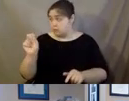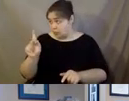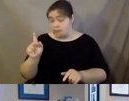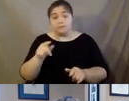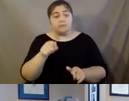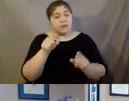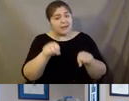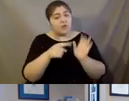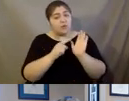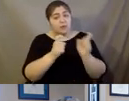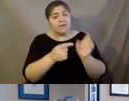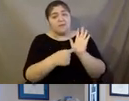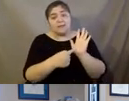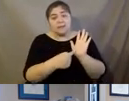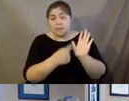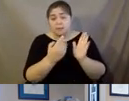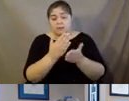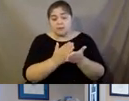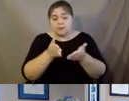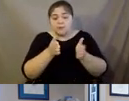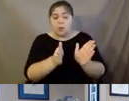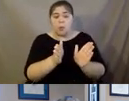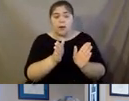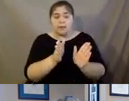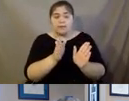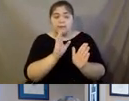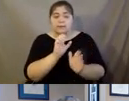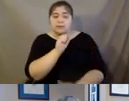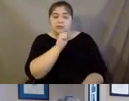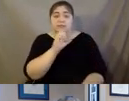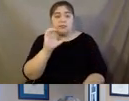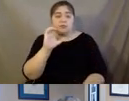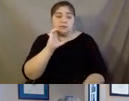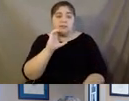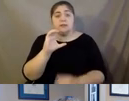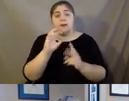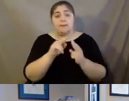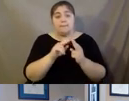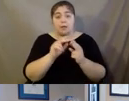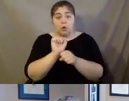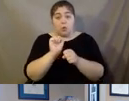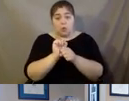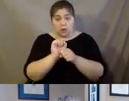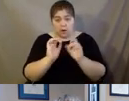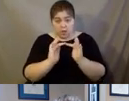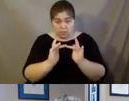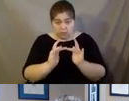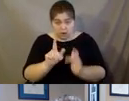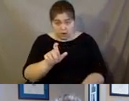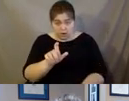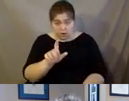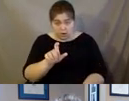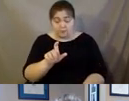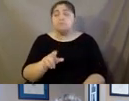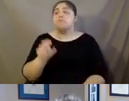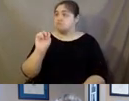can you give an example of some ways your senior companions are working remotely? So that's a great question. Our senior companions have actually